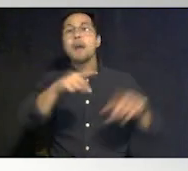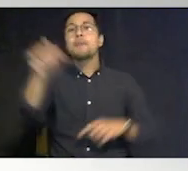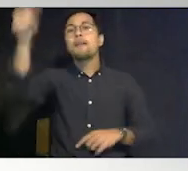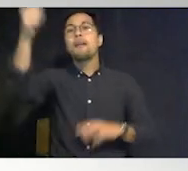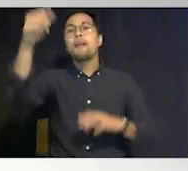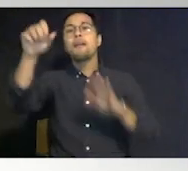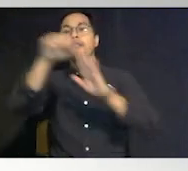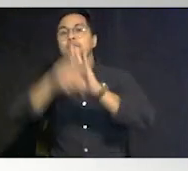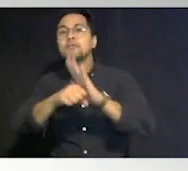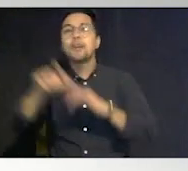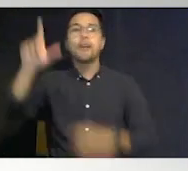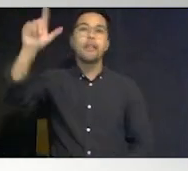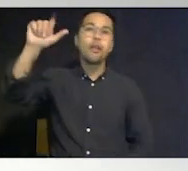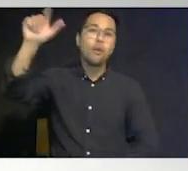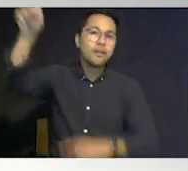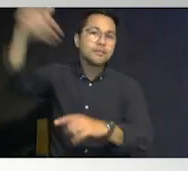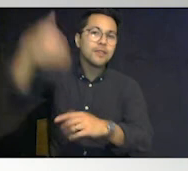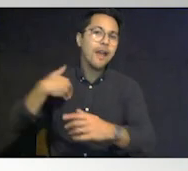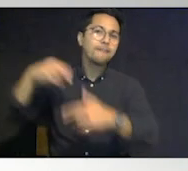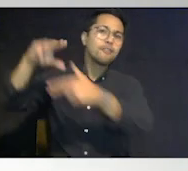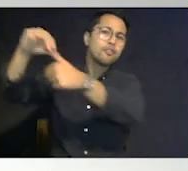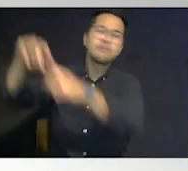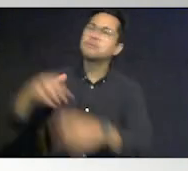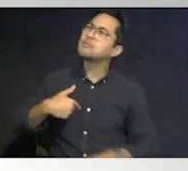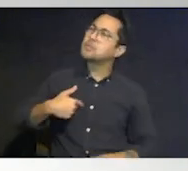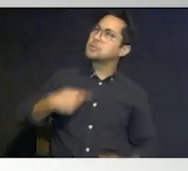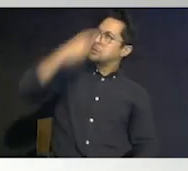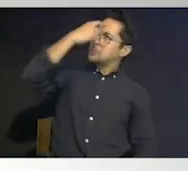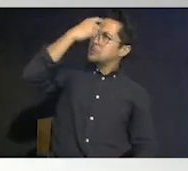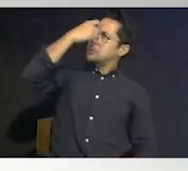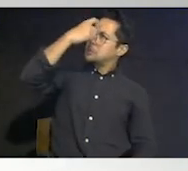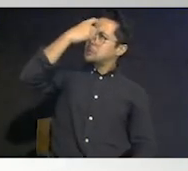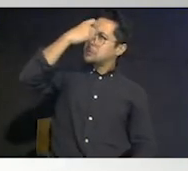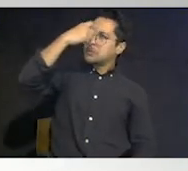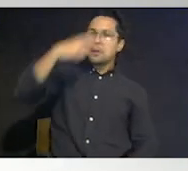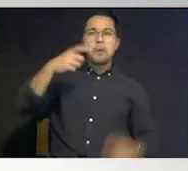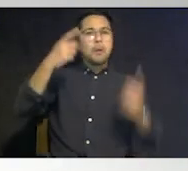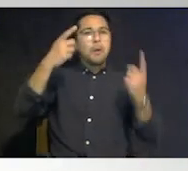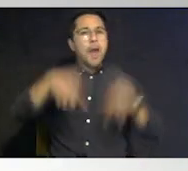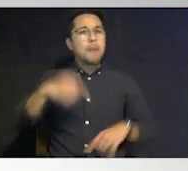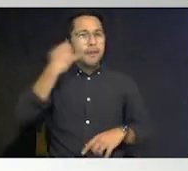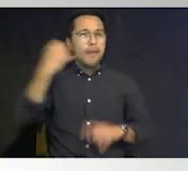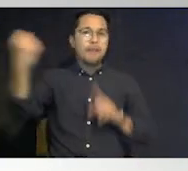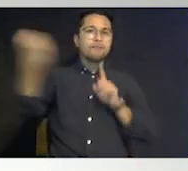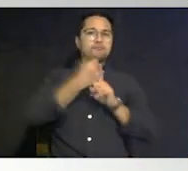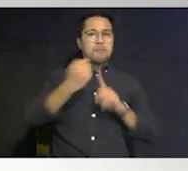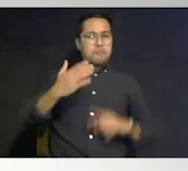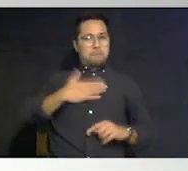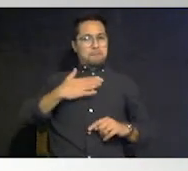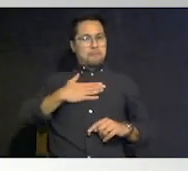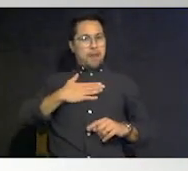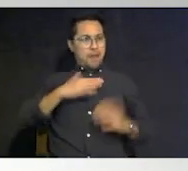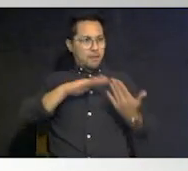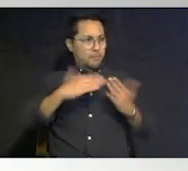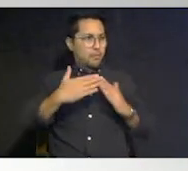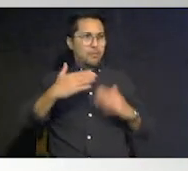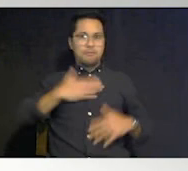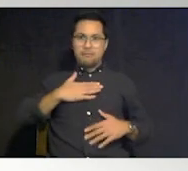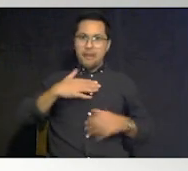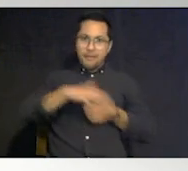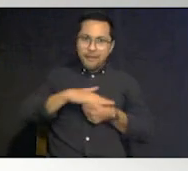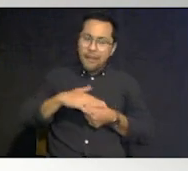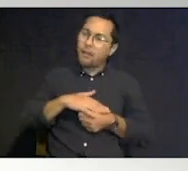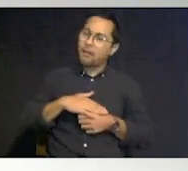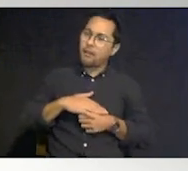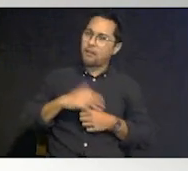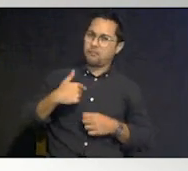in louisiana there's a hurricane say what would happen if that happened to me in my community what would i be doing it's a great way to kind of think through